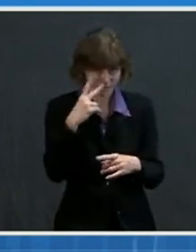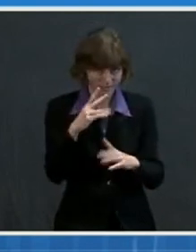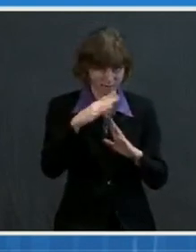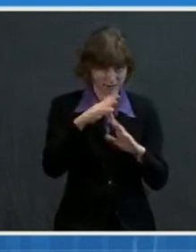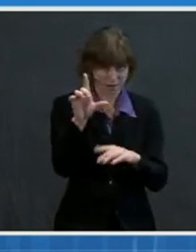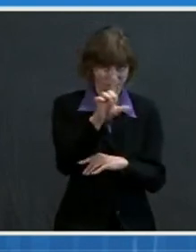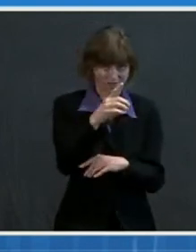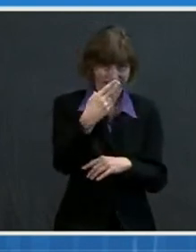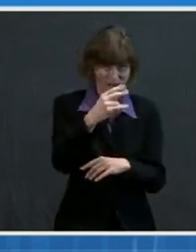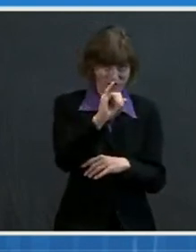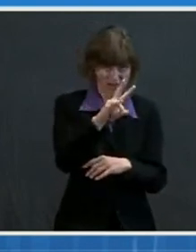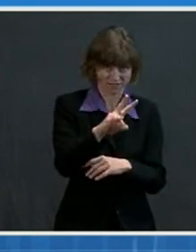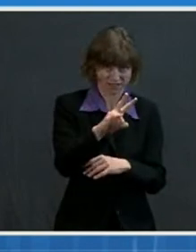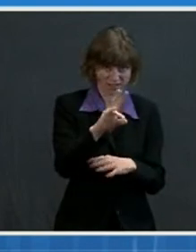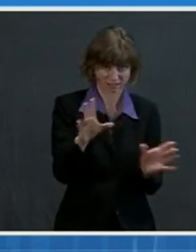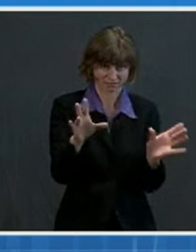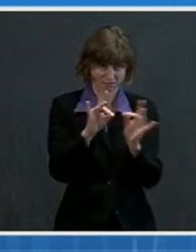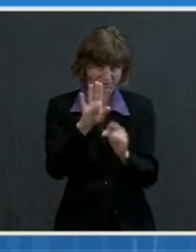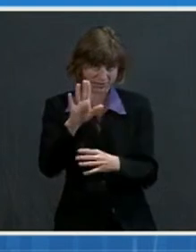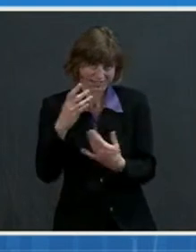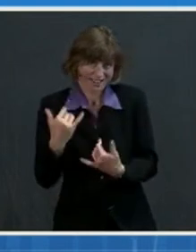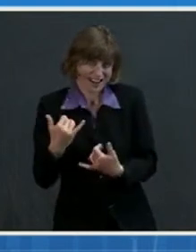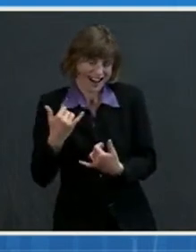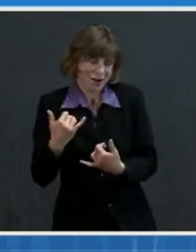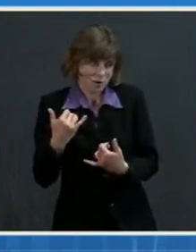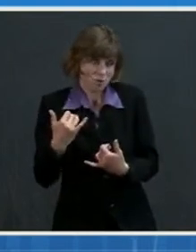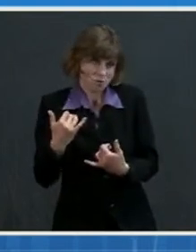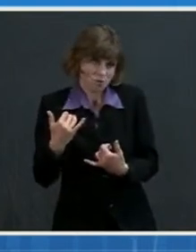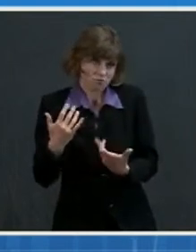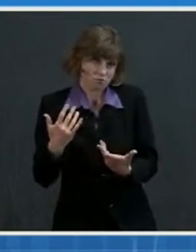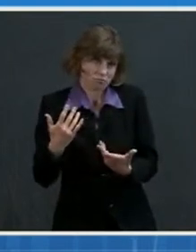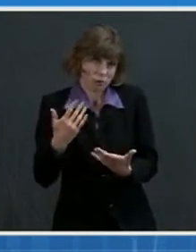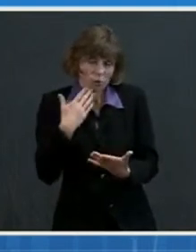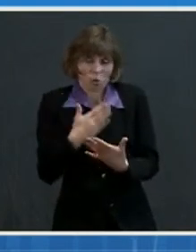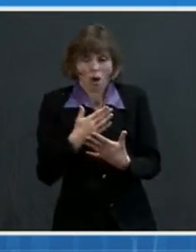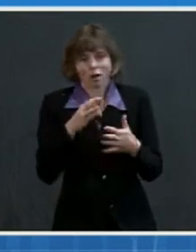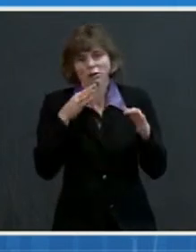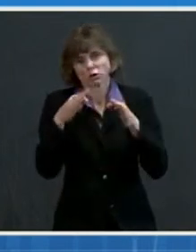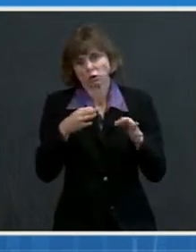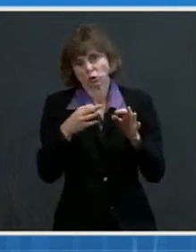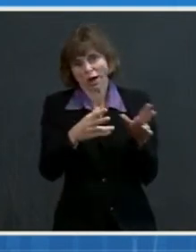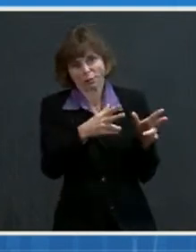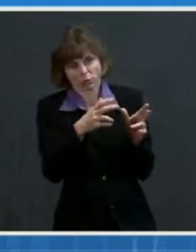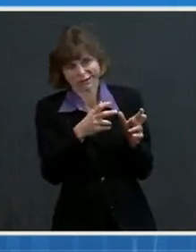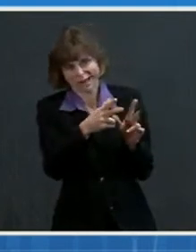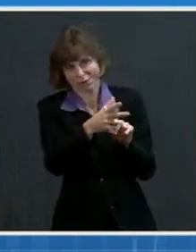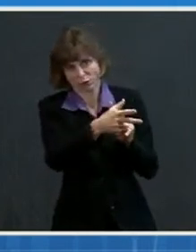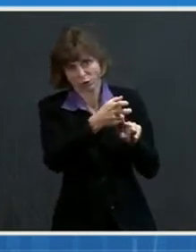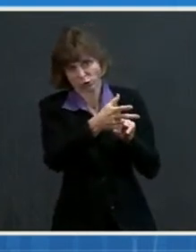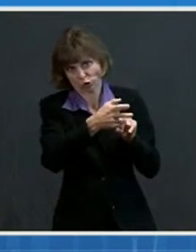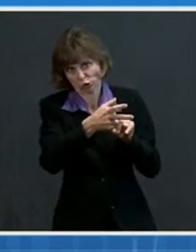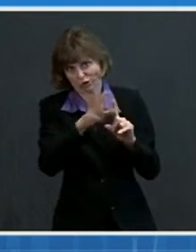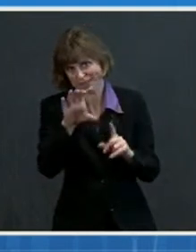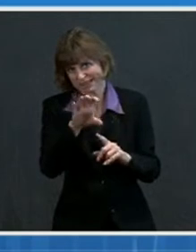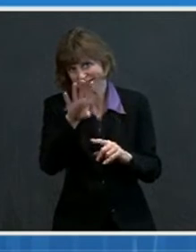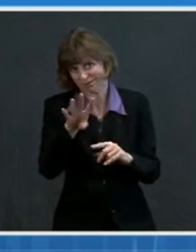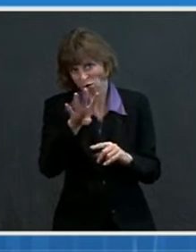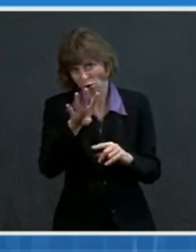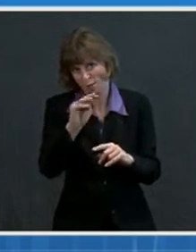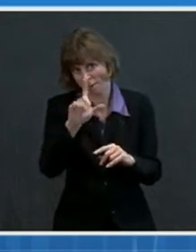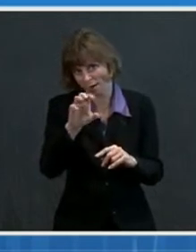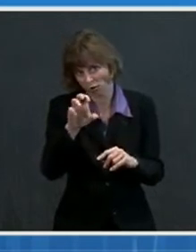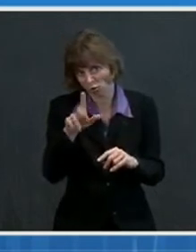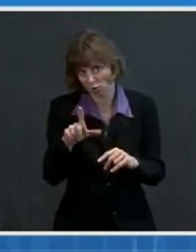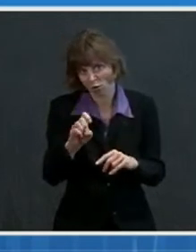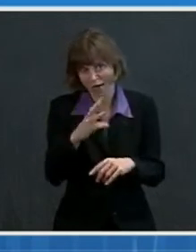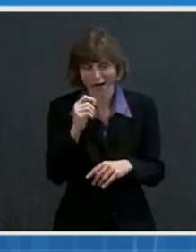HIV binding to its now well-described receptors, the CD4 molecule and one of its